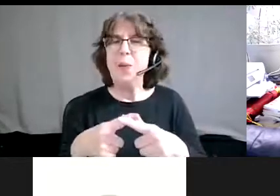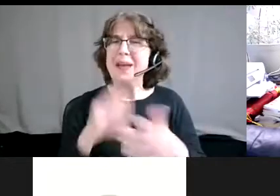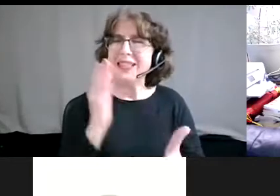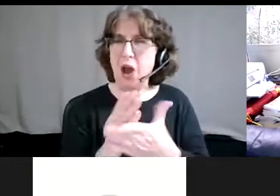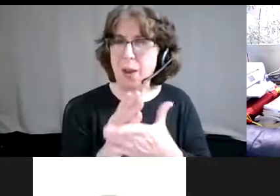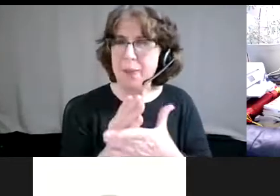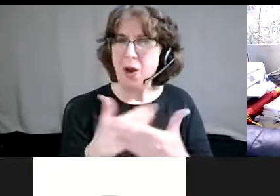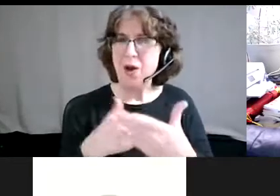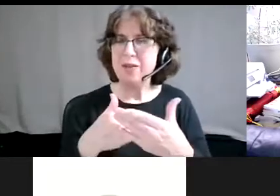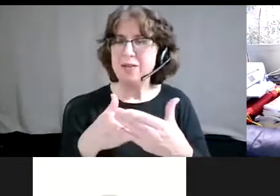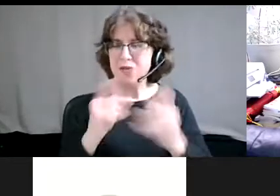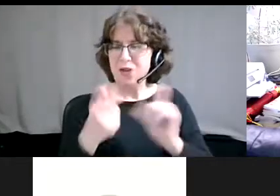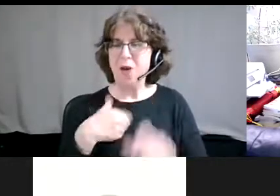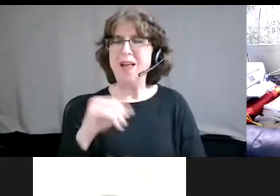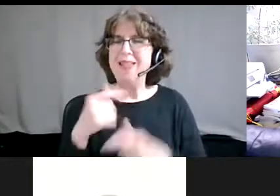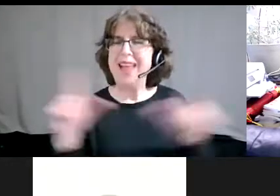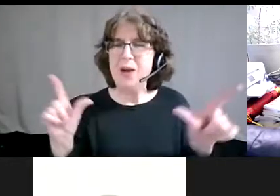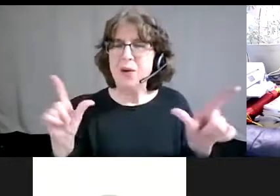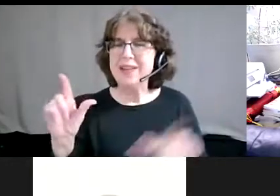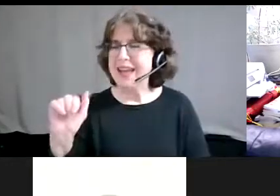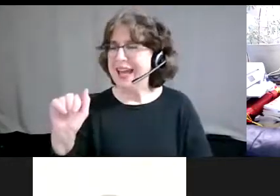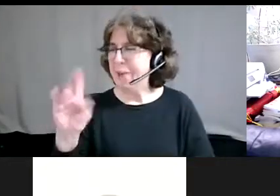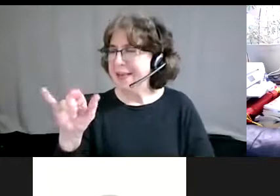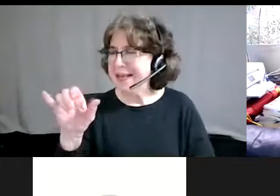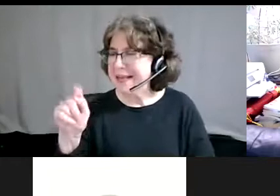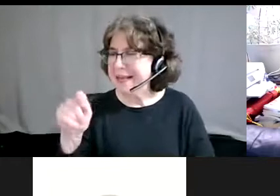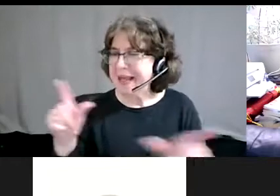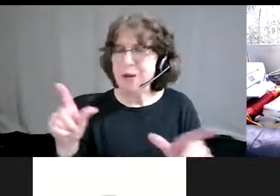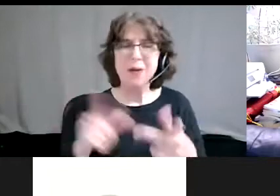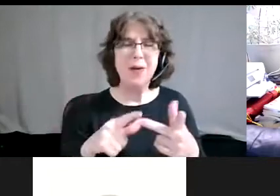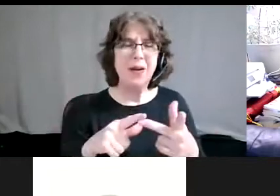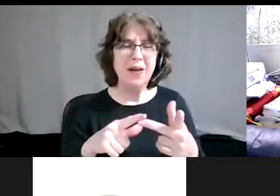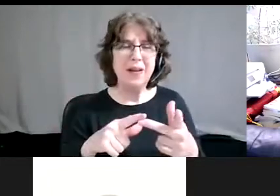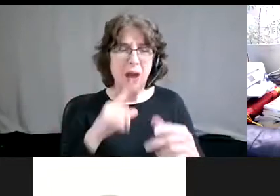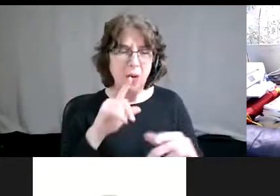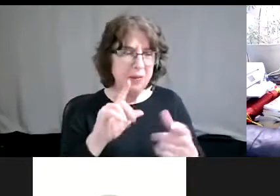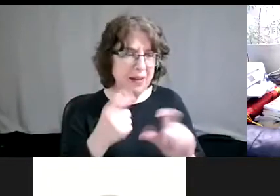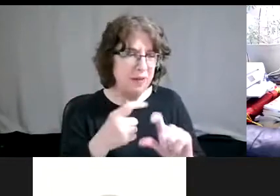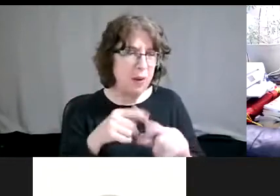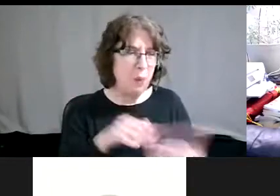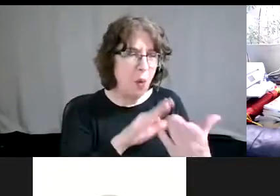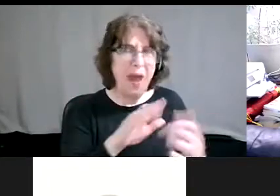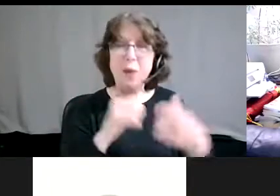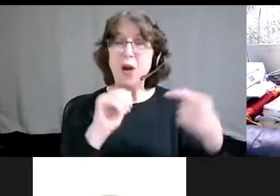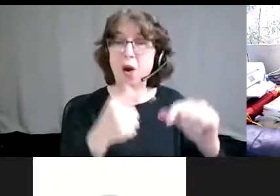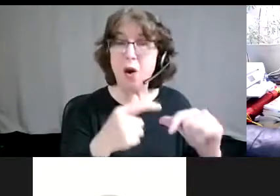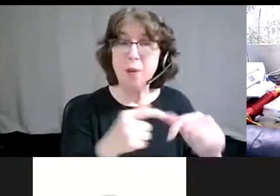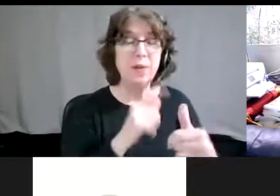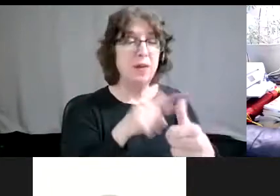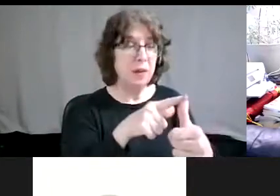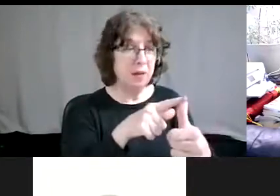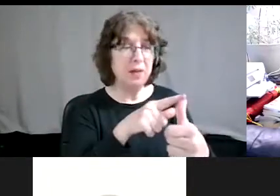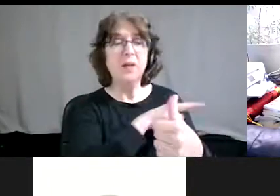we may start to discontinue certain inequitable, you know, approaches or, or ways that we harm. So then once we start to